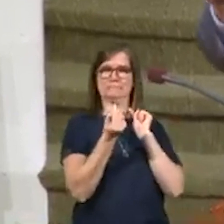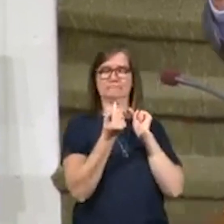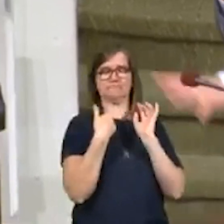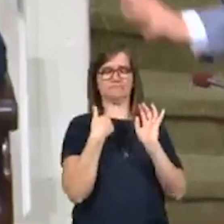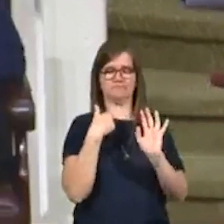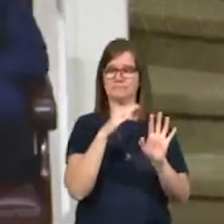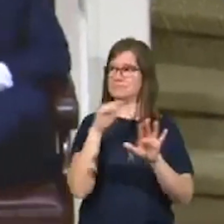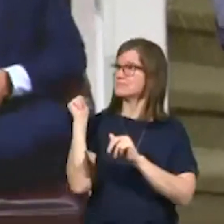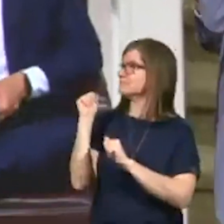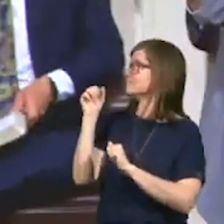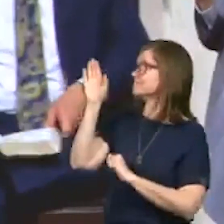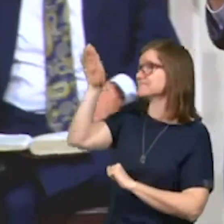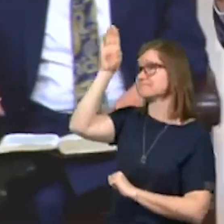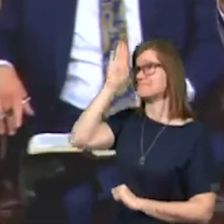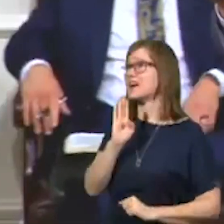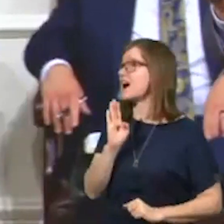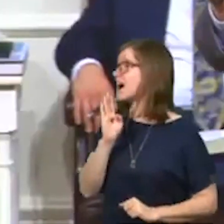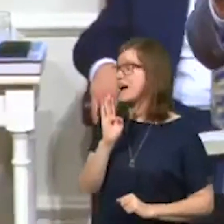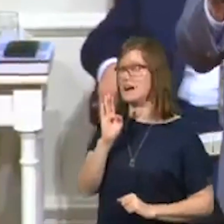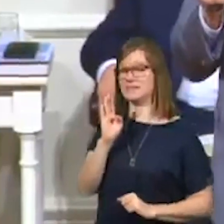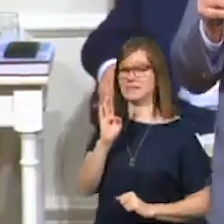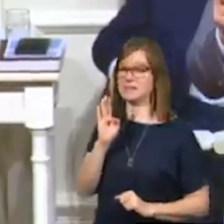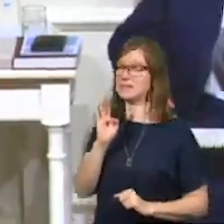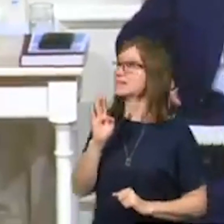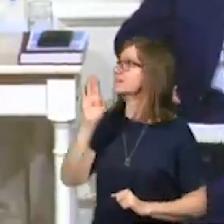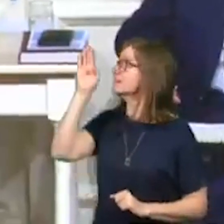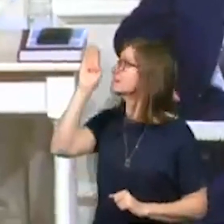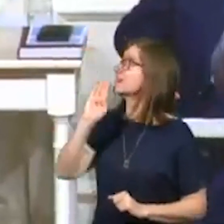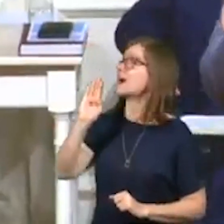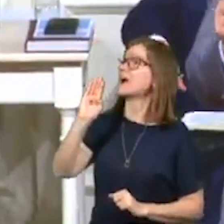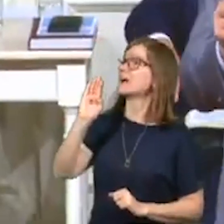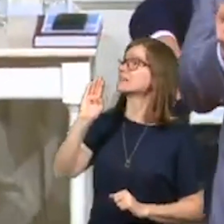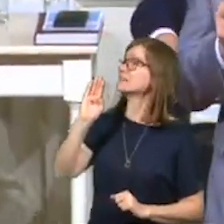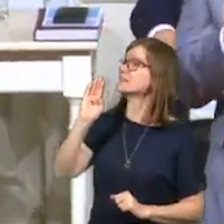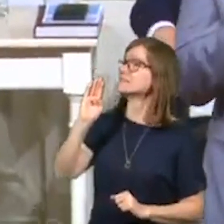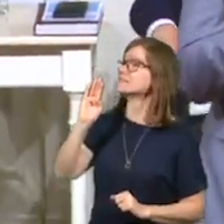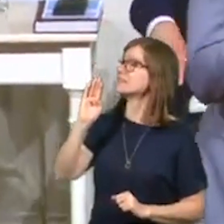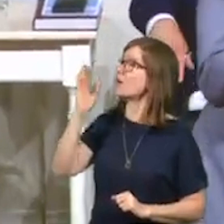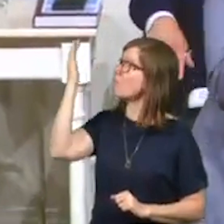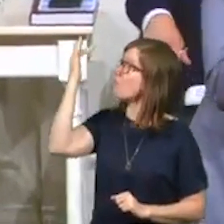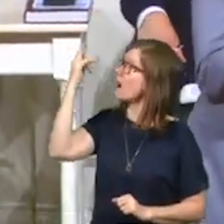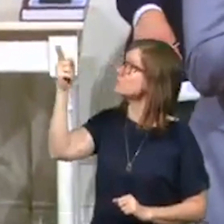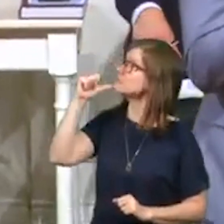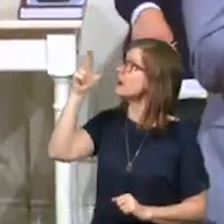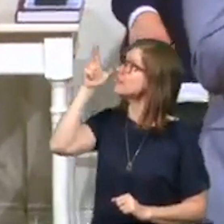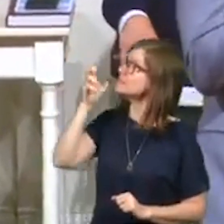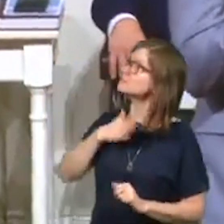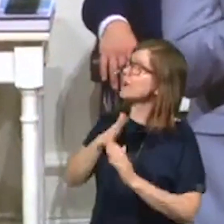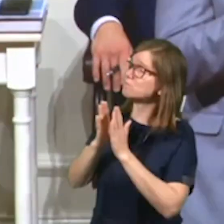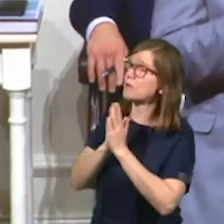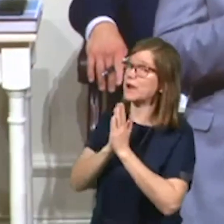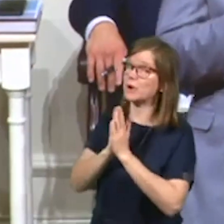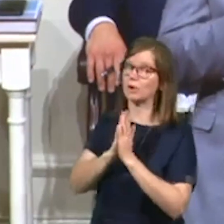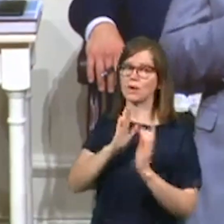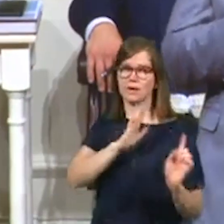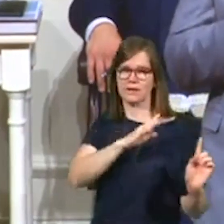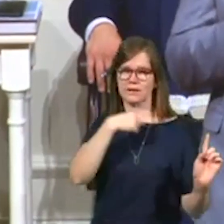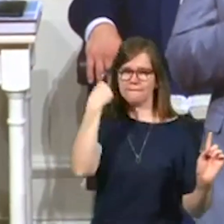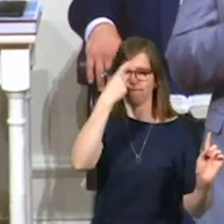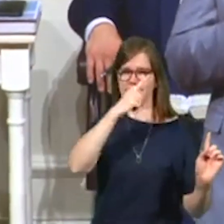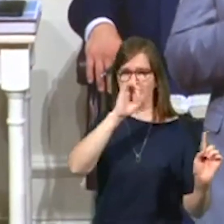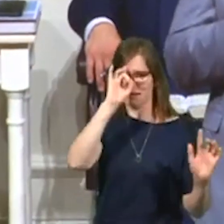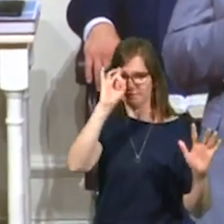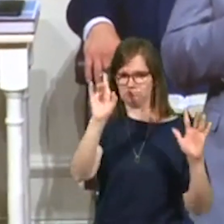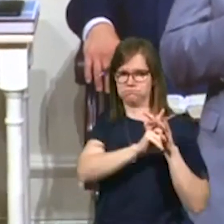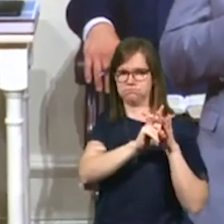away. And I said, God, and this was way in the rear view mirror. I said, God, God, why aren't you listening to my prayers? And Chuck Alberts popped in my